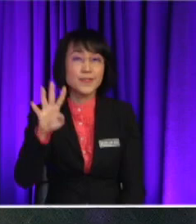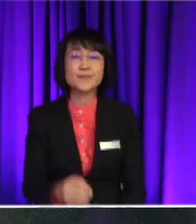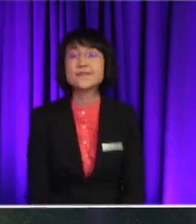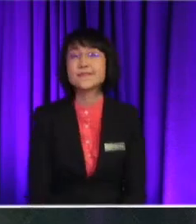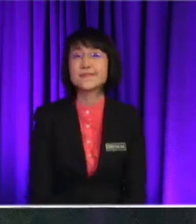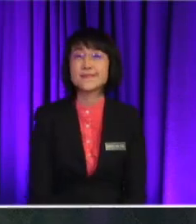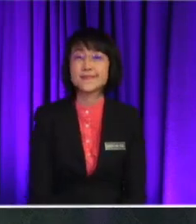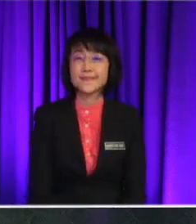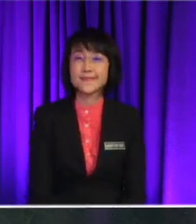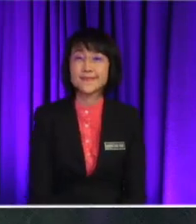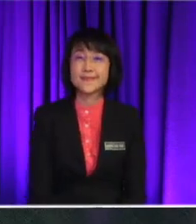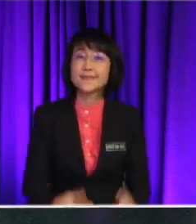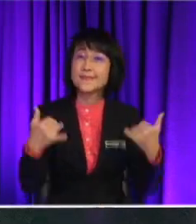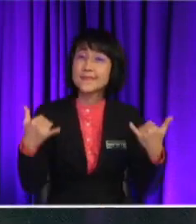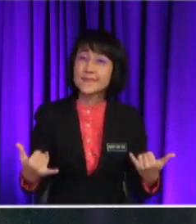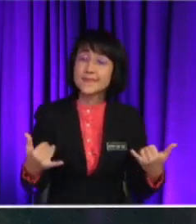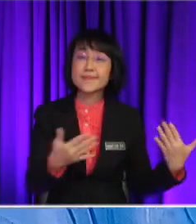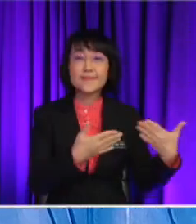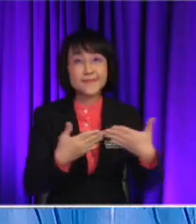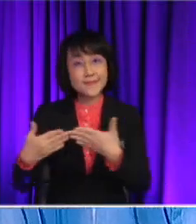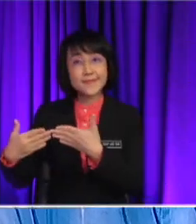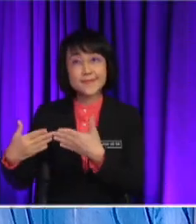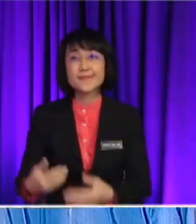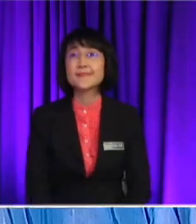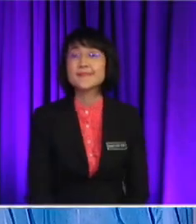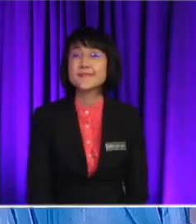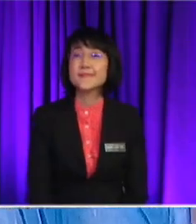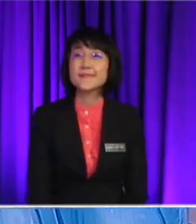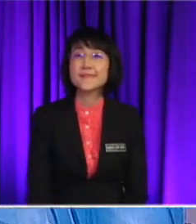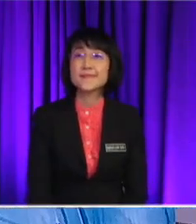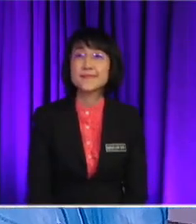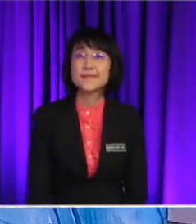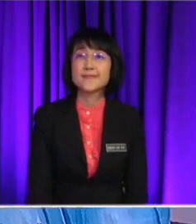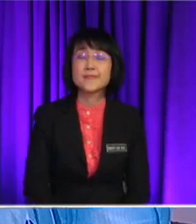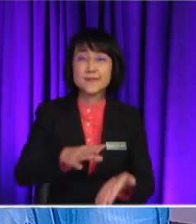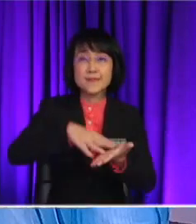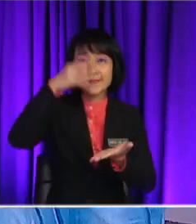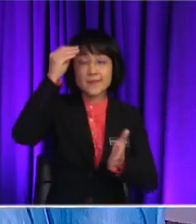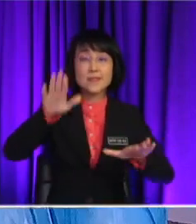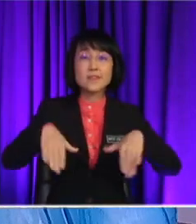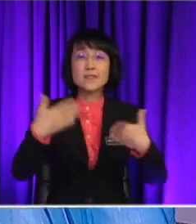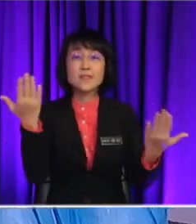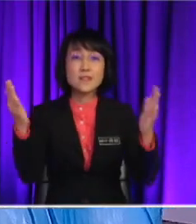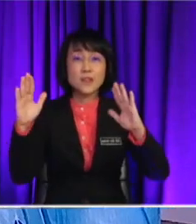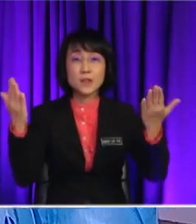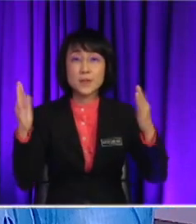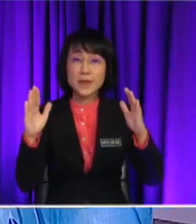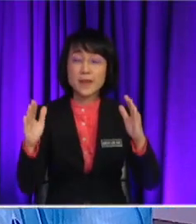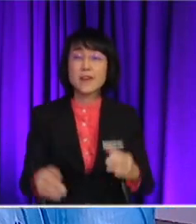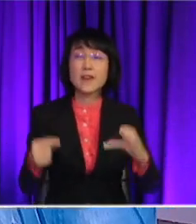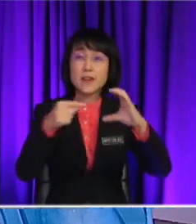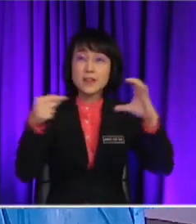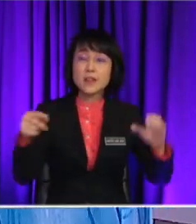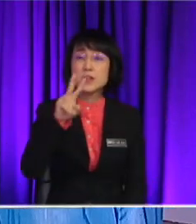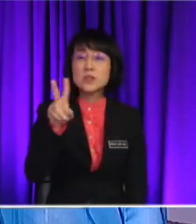Yeah, sure Alright Okay, so now move on to our second activity So we are going to learn how to compare and contrast two different pictures